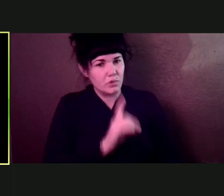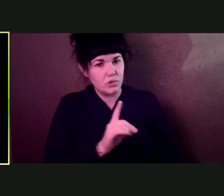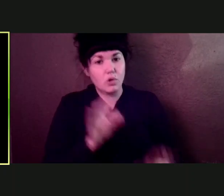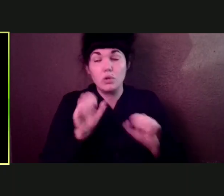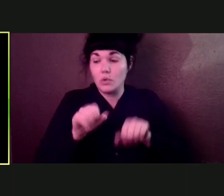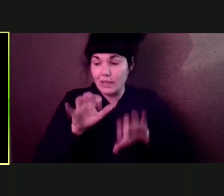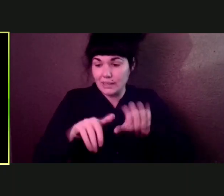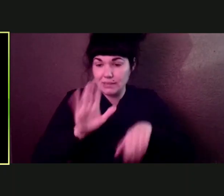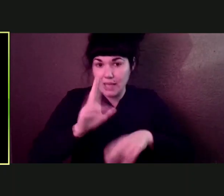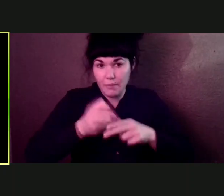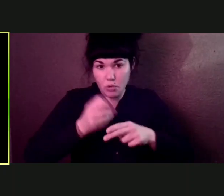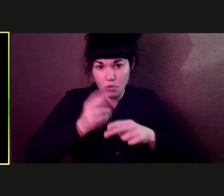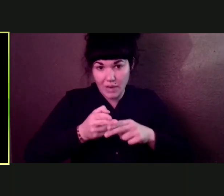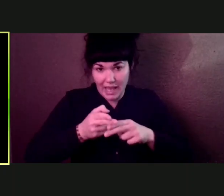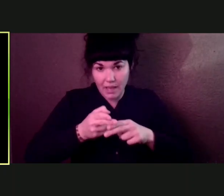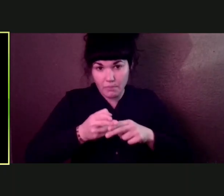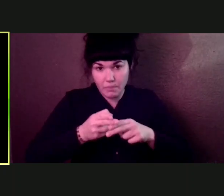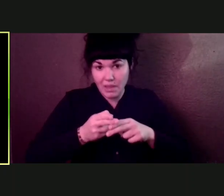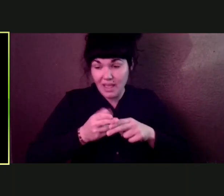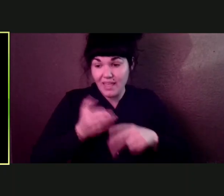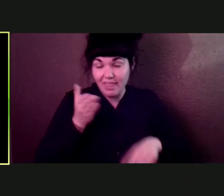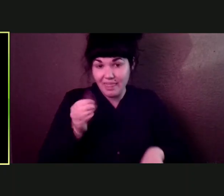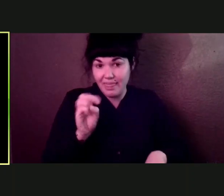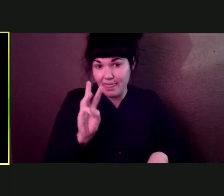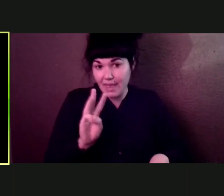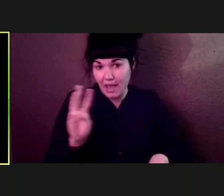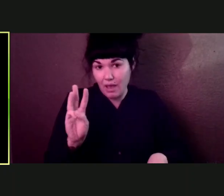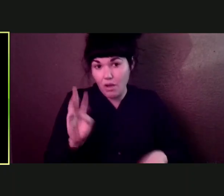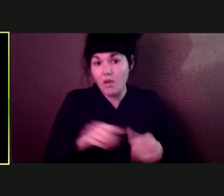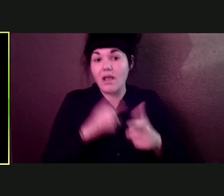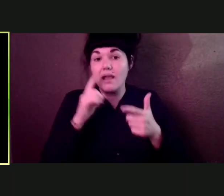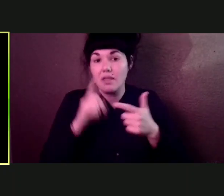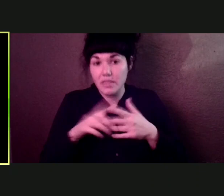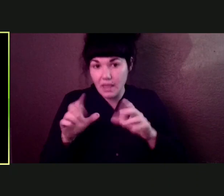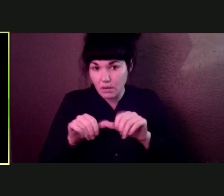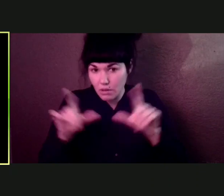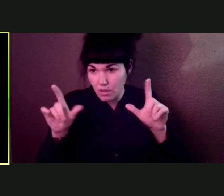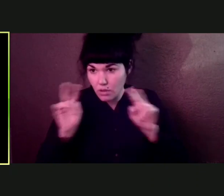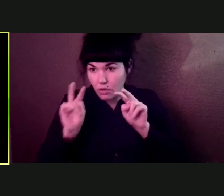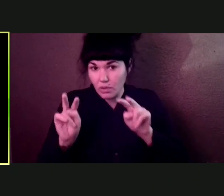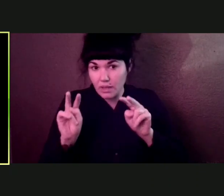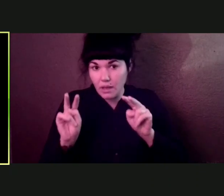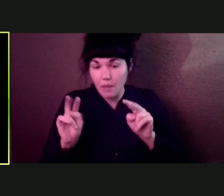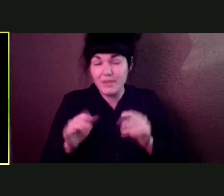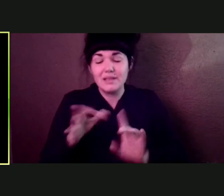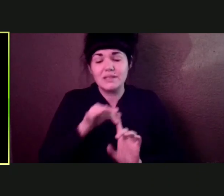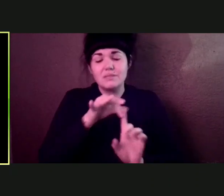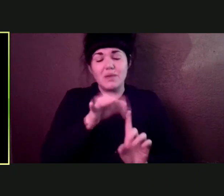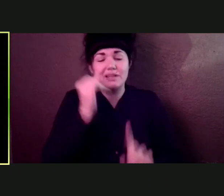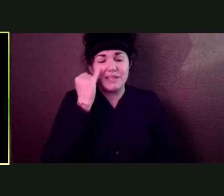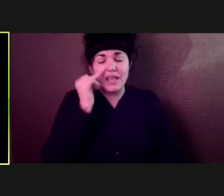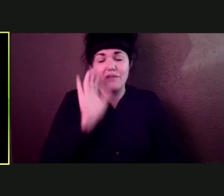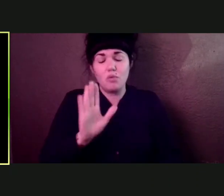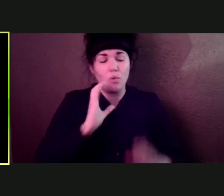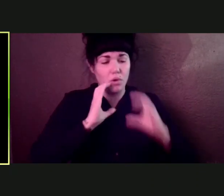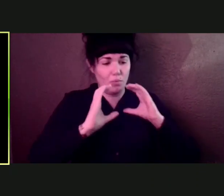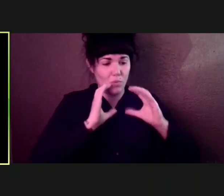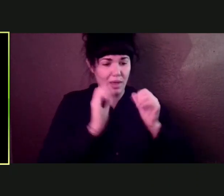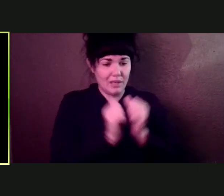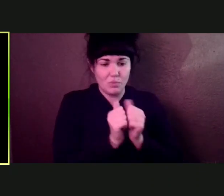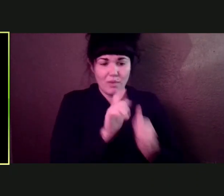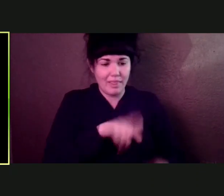communication with the landlord is, you know, not, not prompt. So that's another thing that you can do.